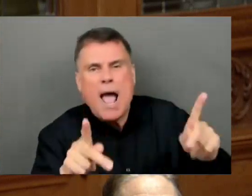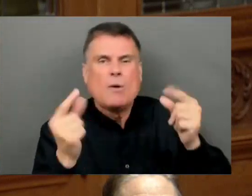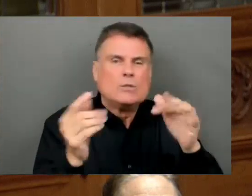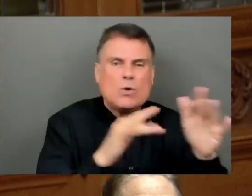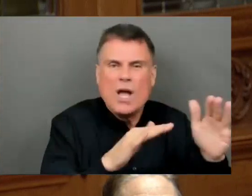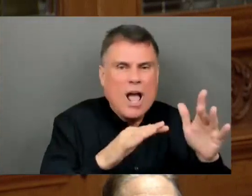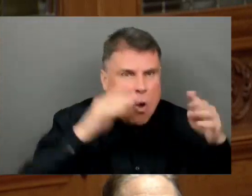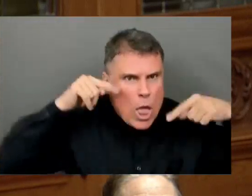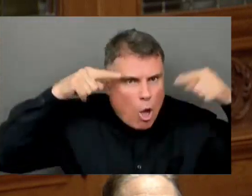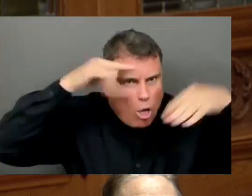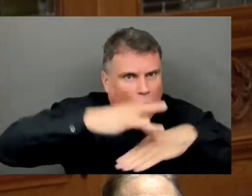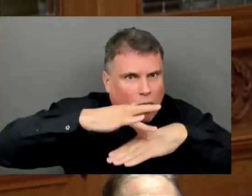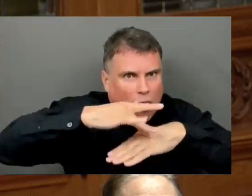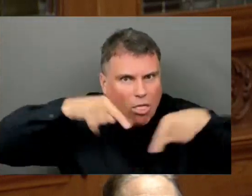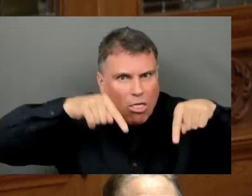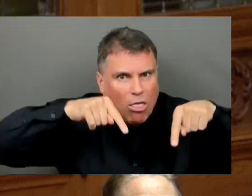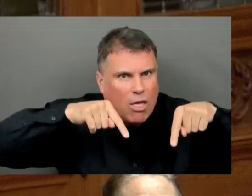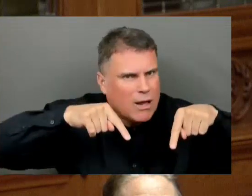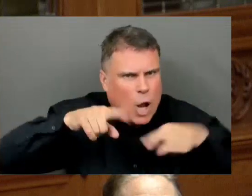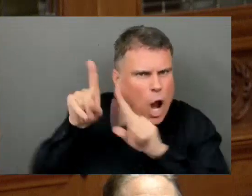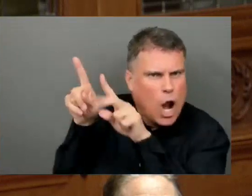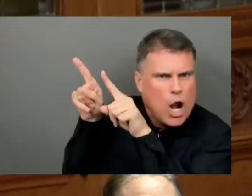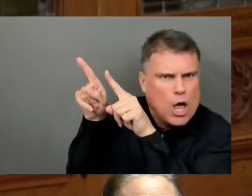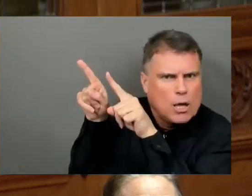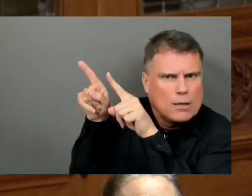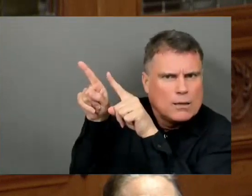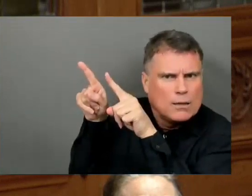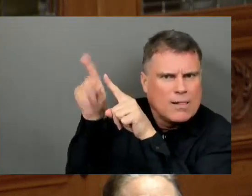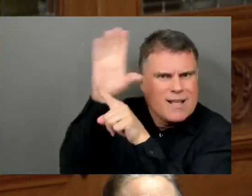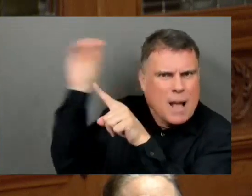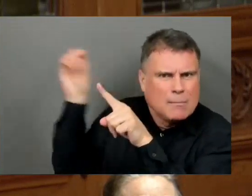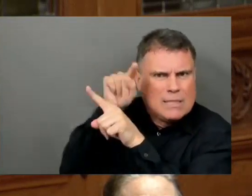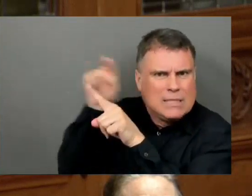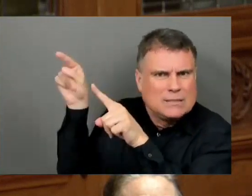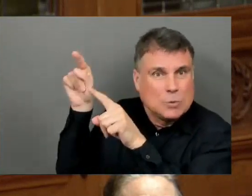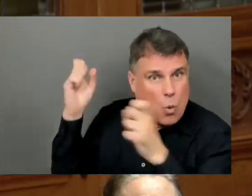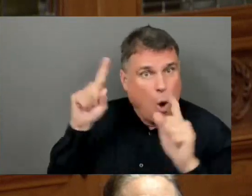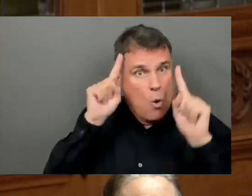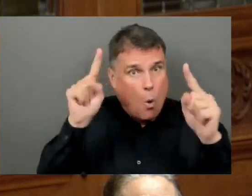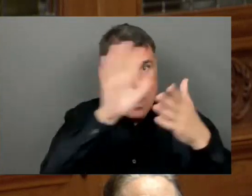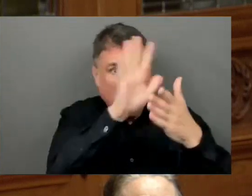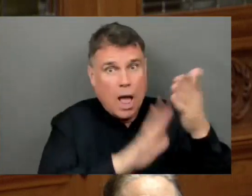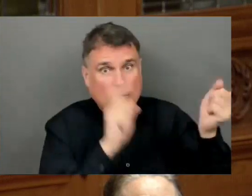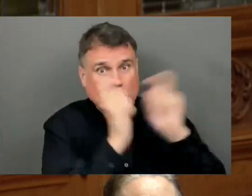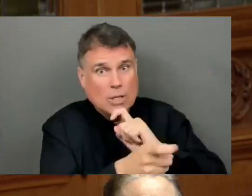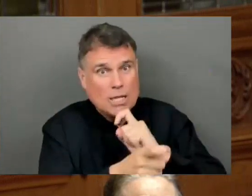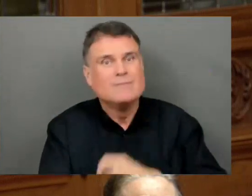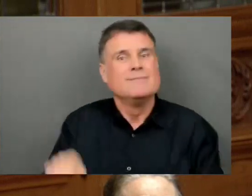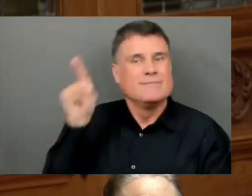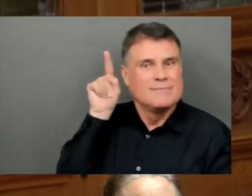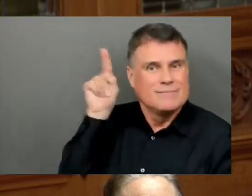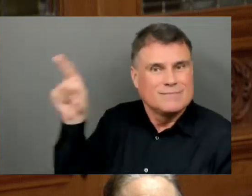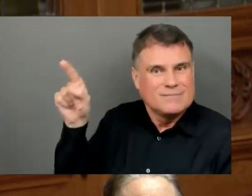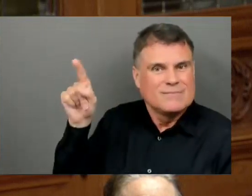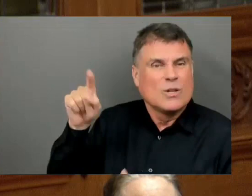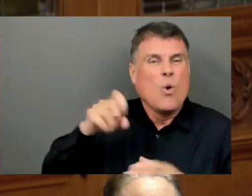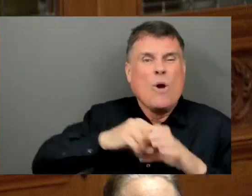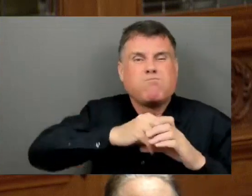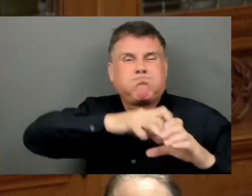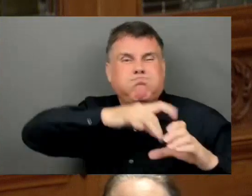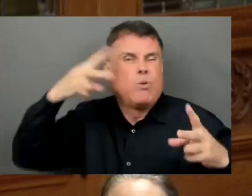want to meet our climate goals, B.C.'s biggest polluters need to pay their fair share.